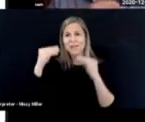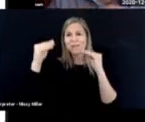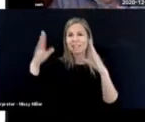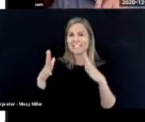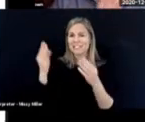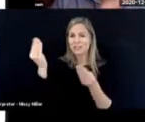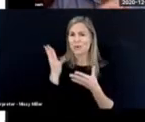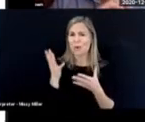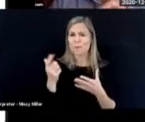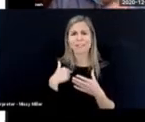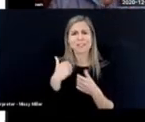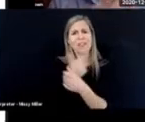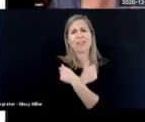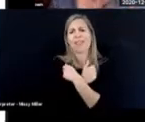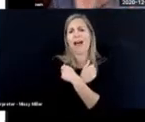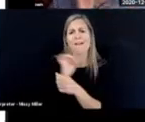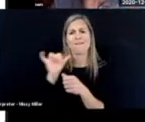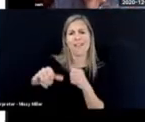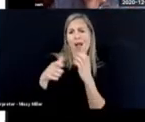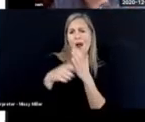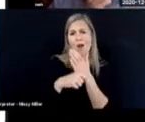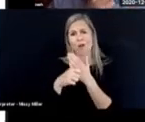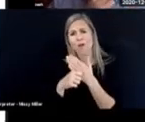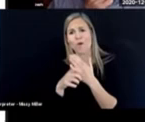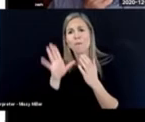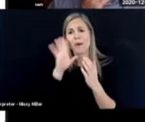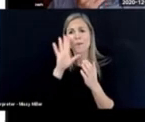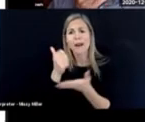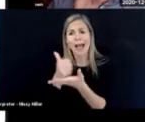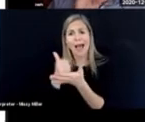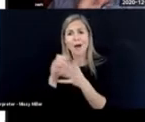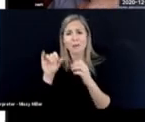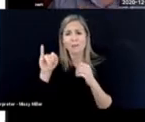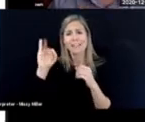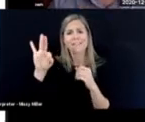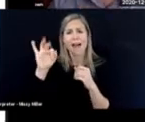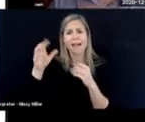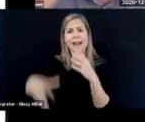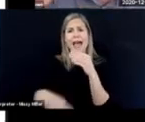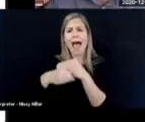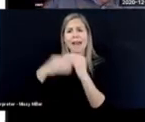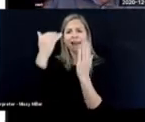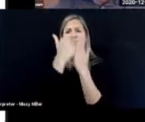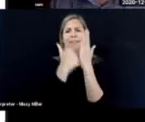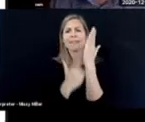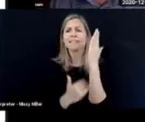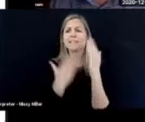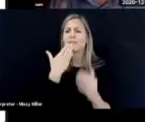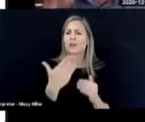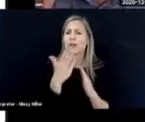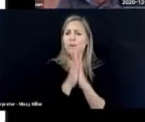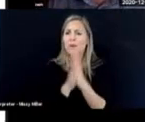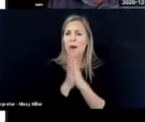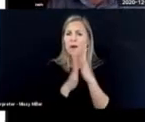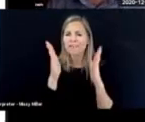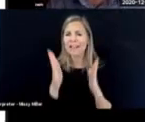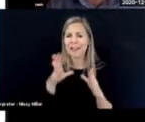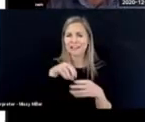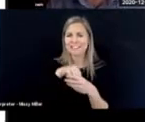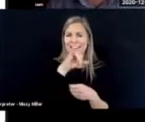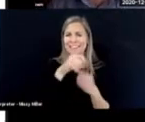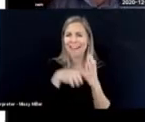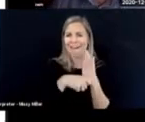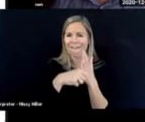And the teacher told me how much she loved the article. But it would have been much more helpful if I put a list of good